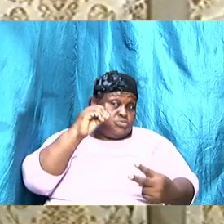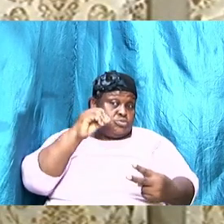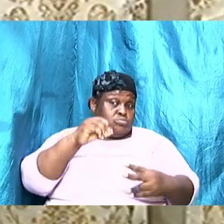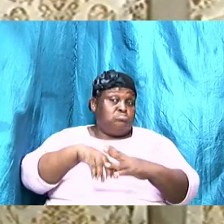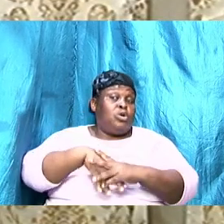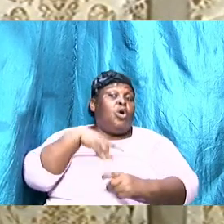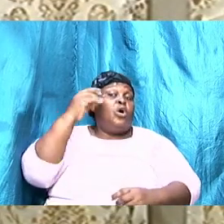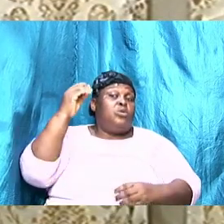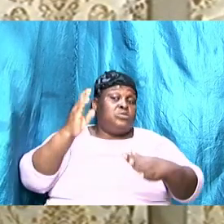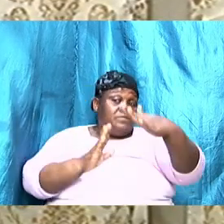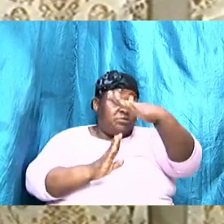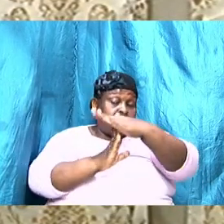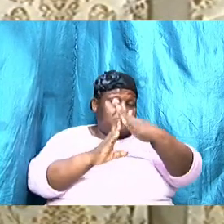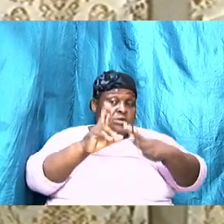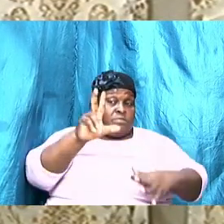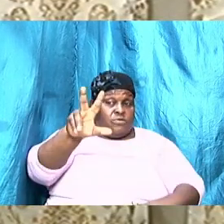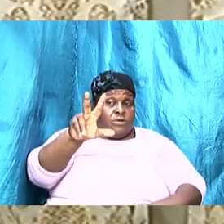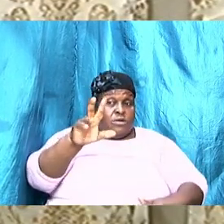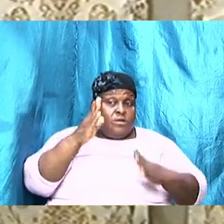to focus on